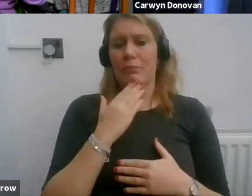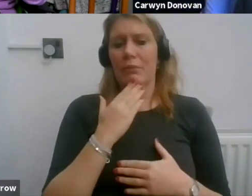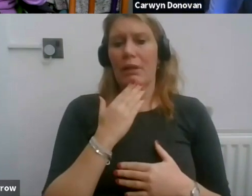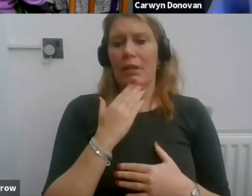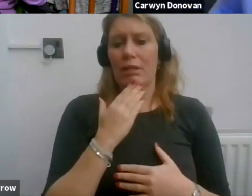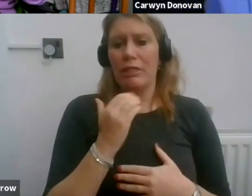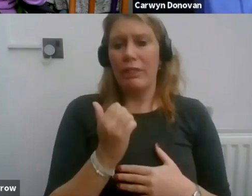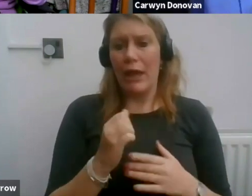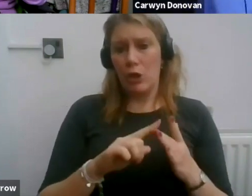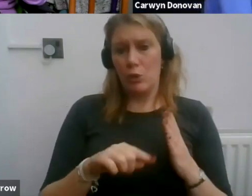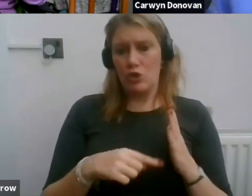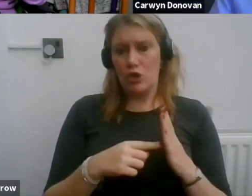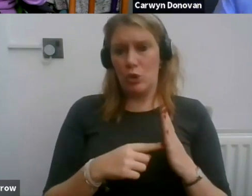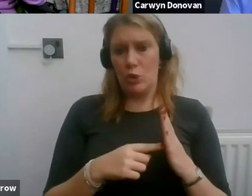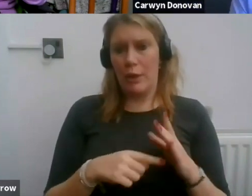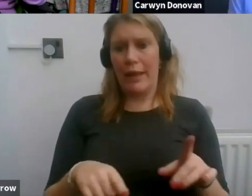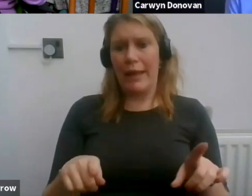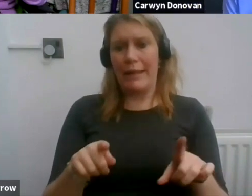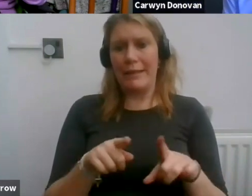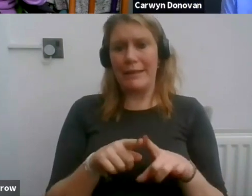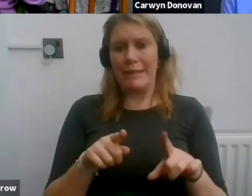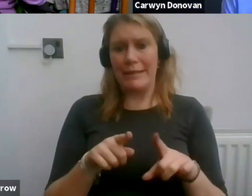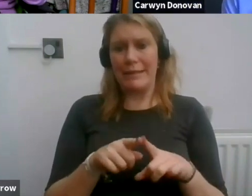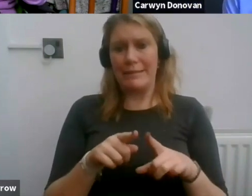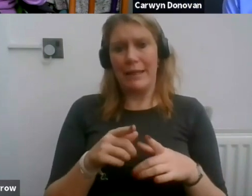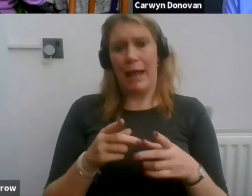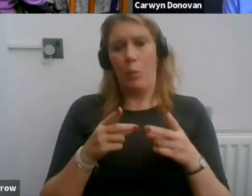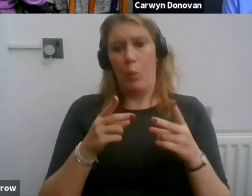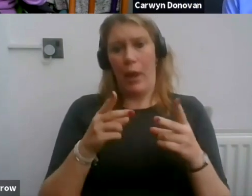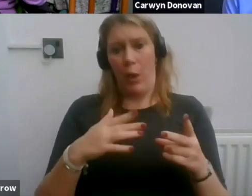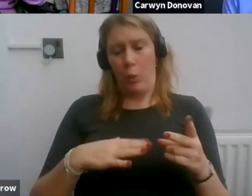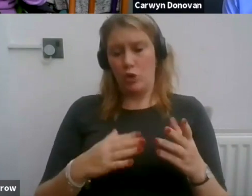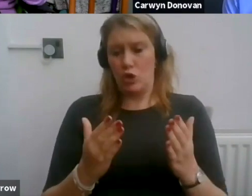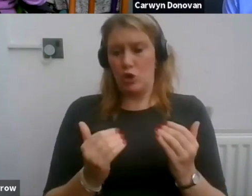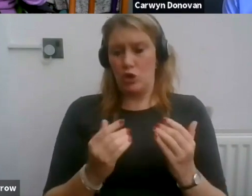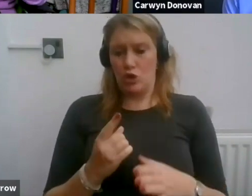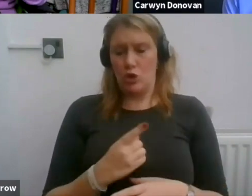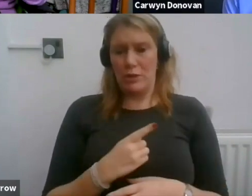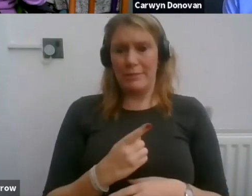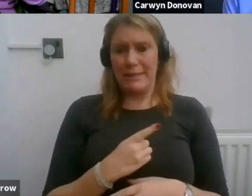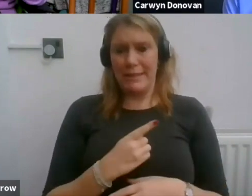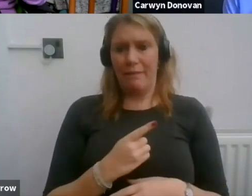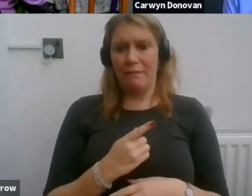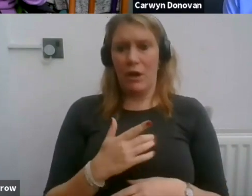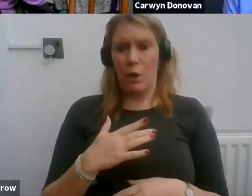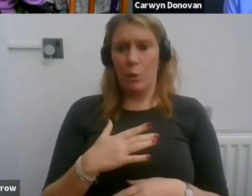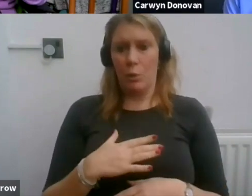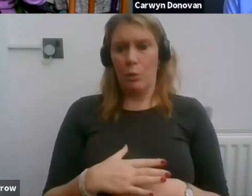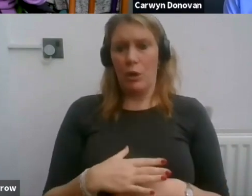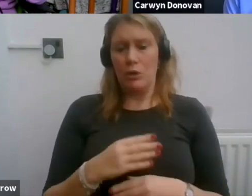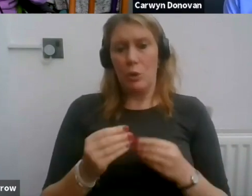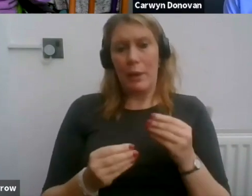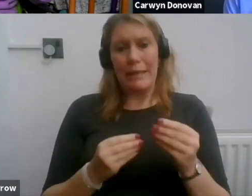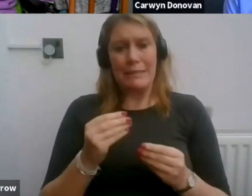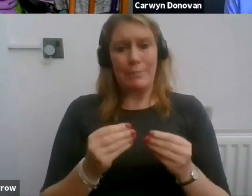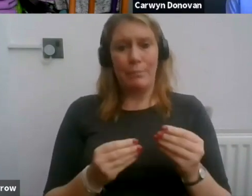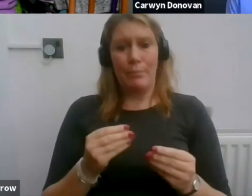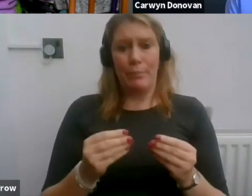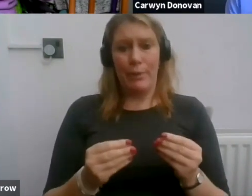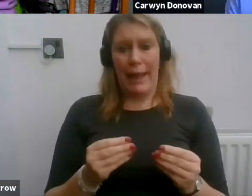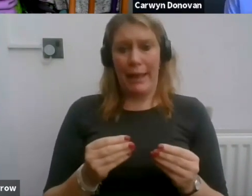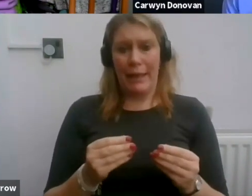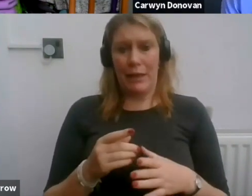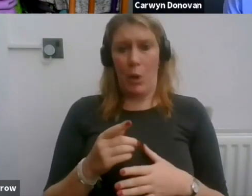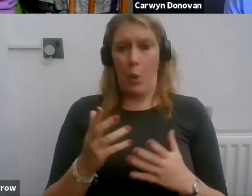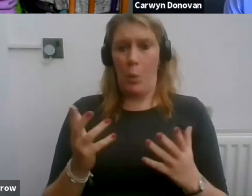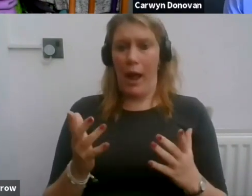Well, look, in the same spirit, look, I'd like to introduce myself and I'd like to explain, well, I'm joining